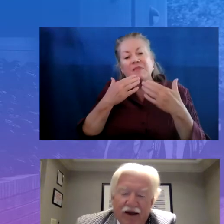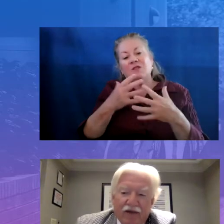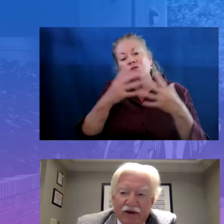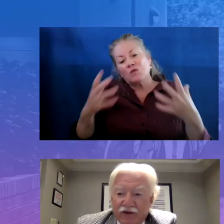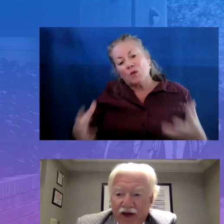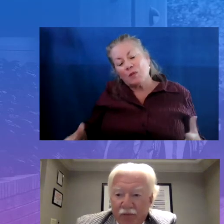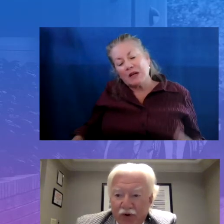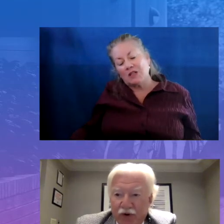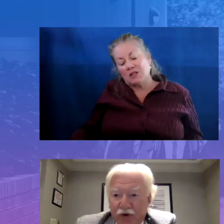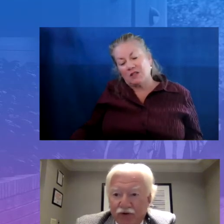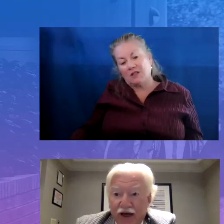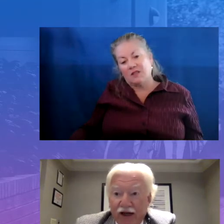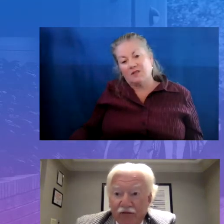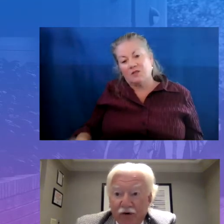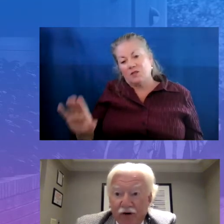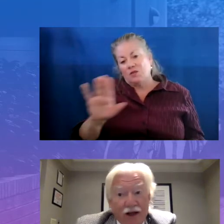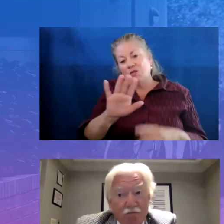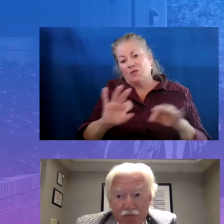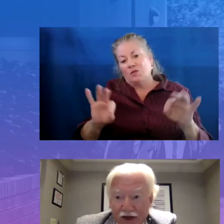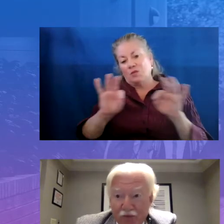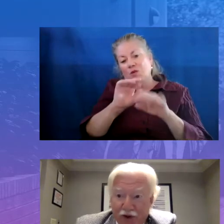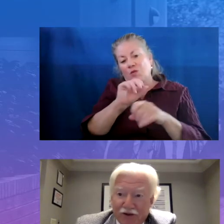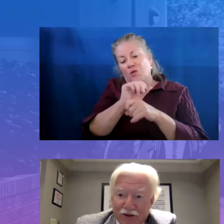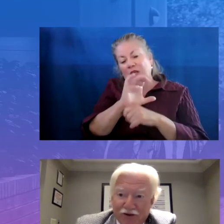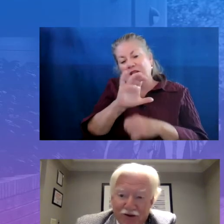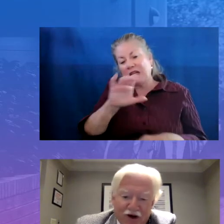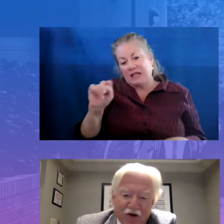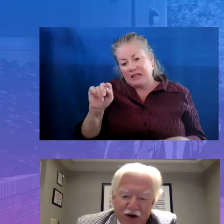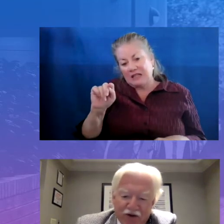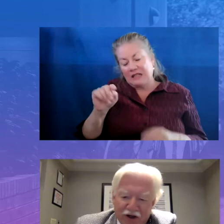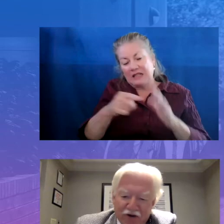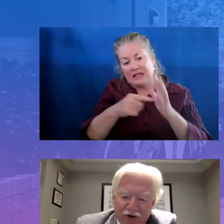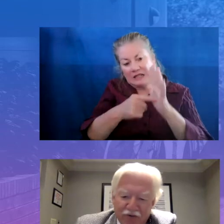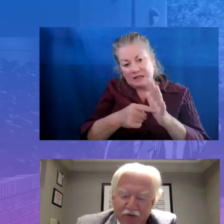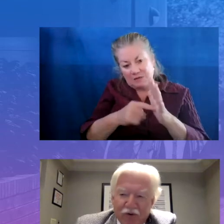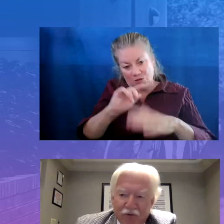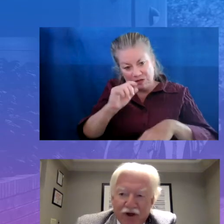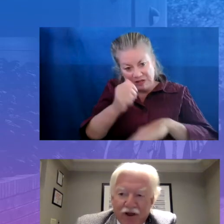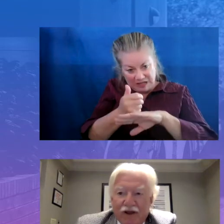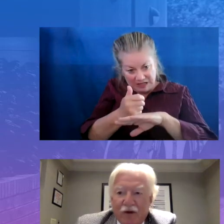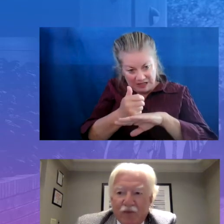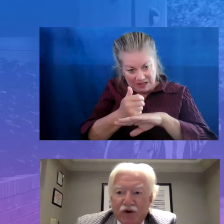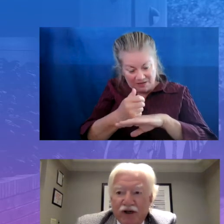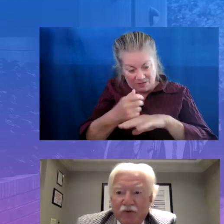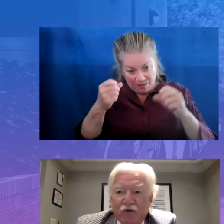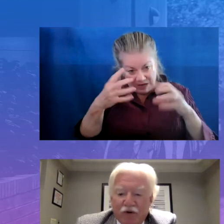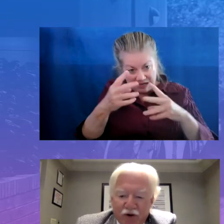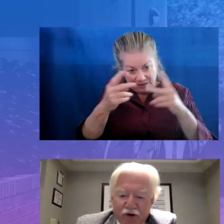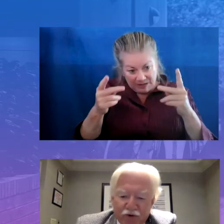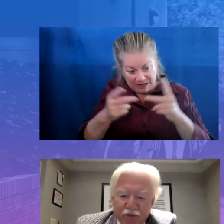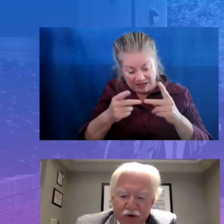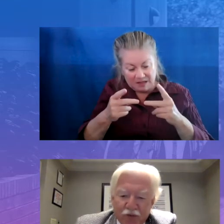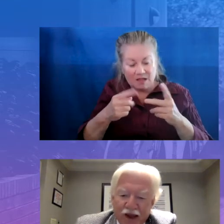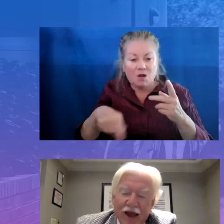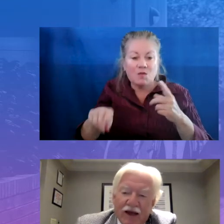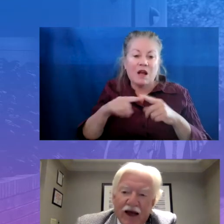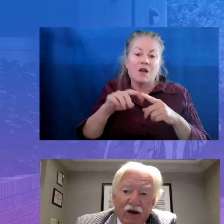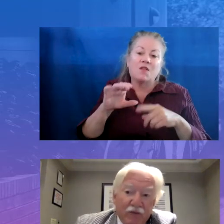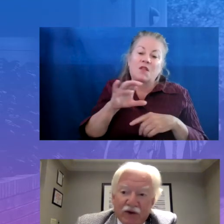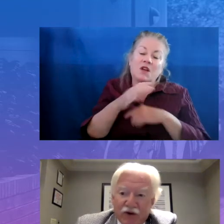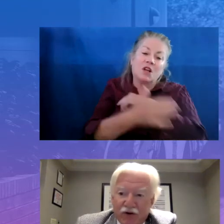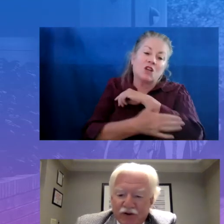and the example you're setting for many places around the country. We really appreciate what we've learned from you.